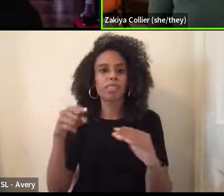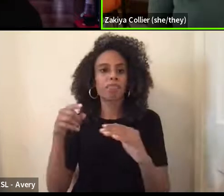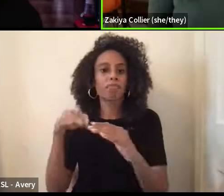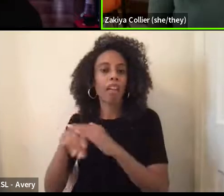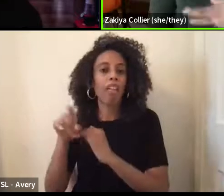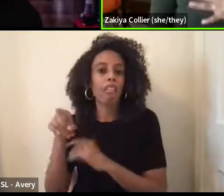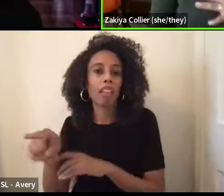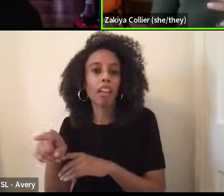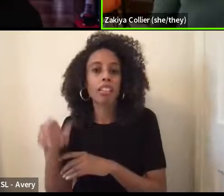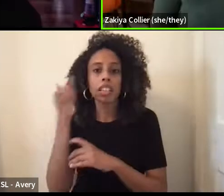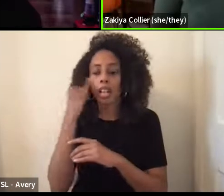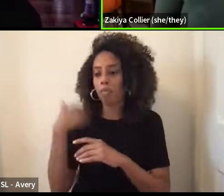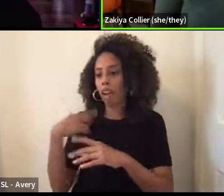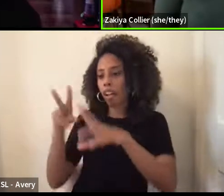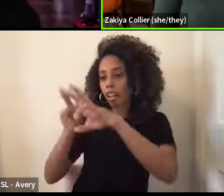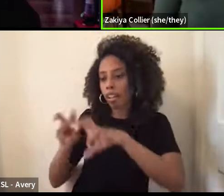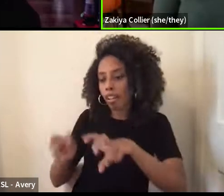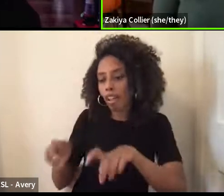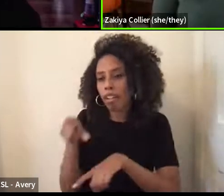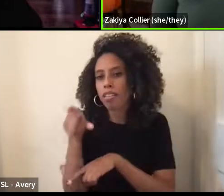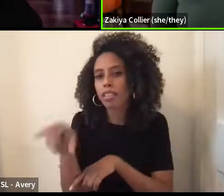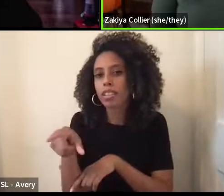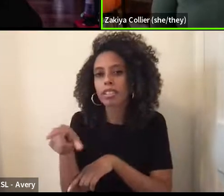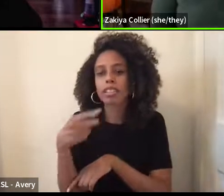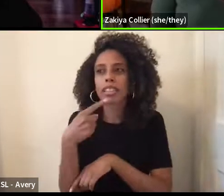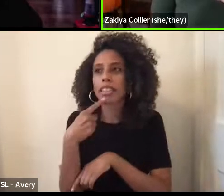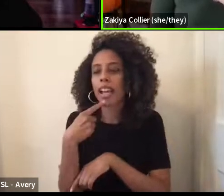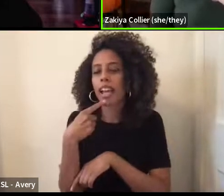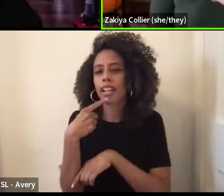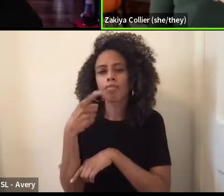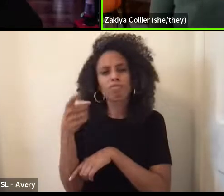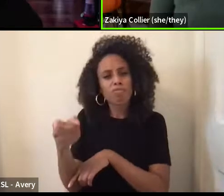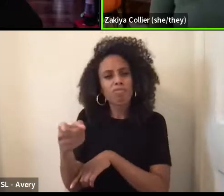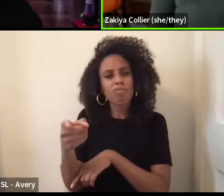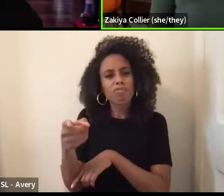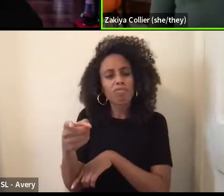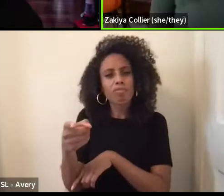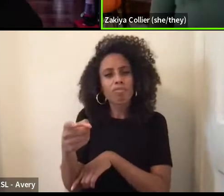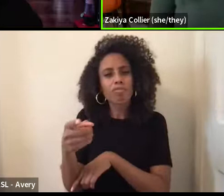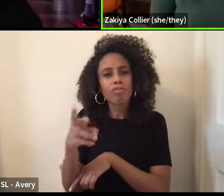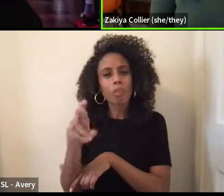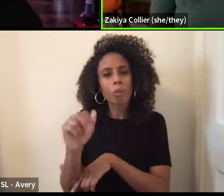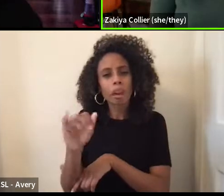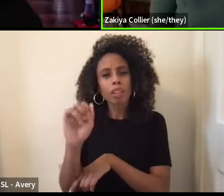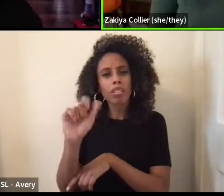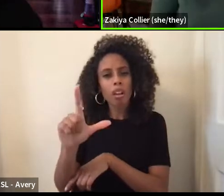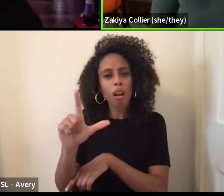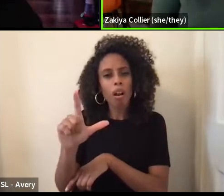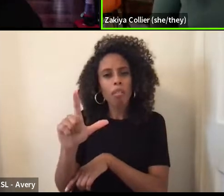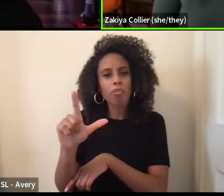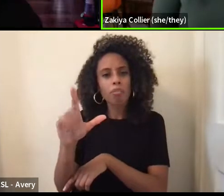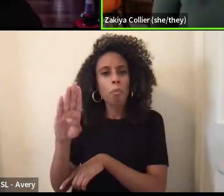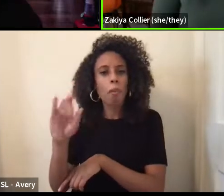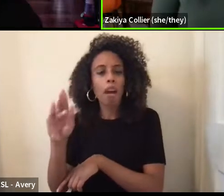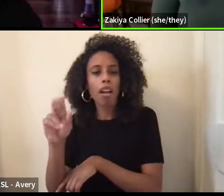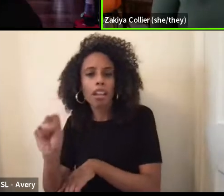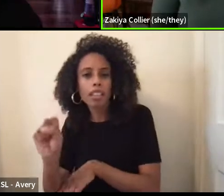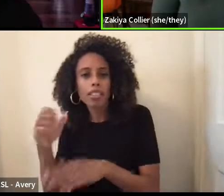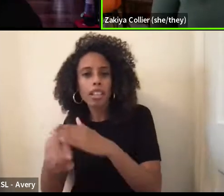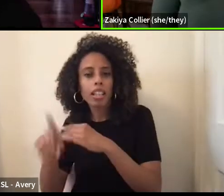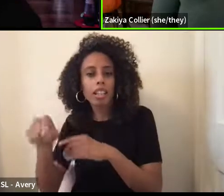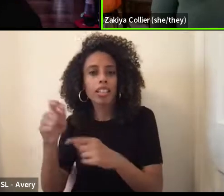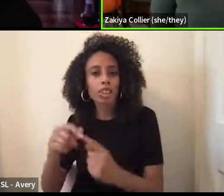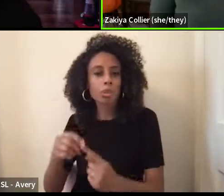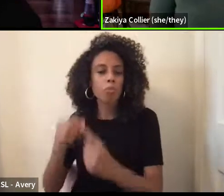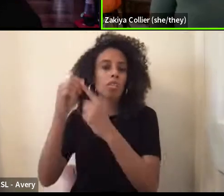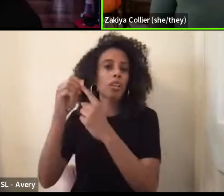you know, an analysis to say like, is there a racial bias in like this specific institution's